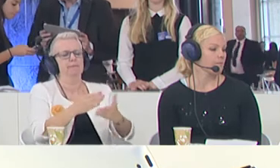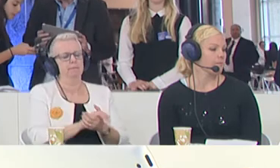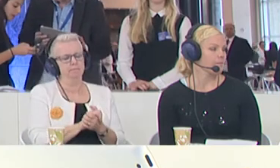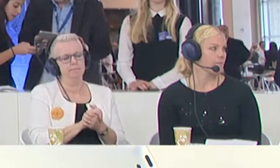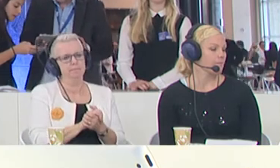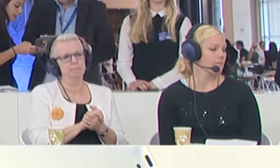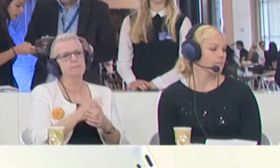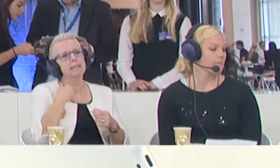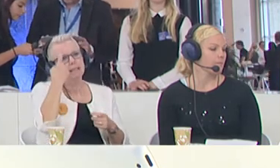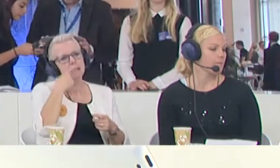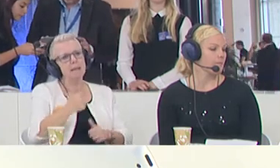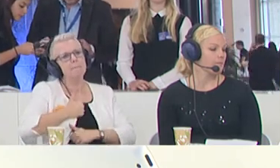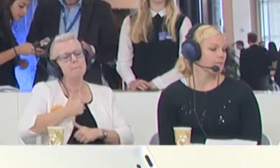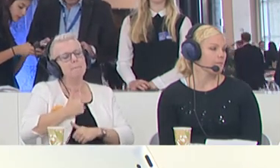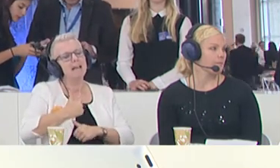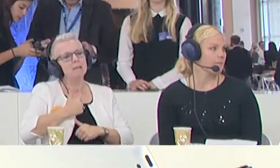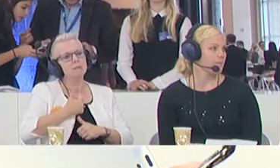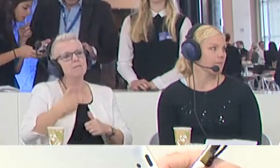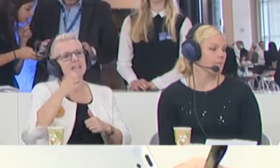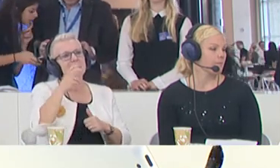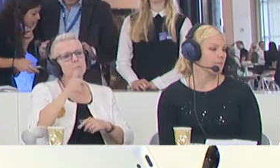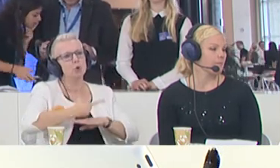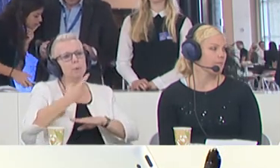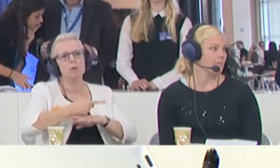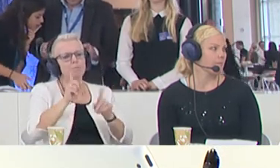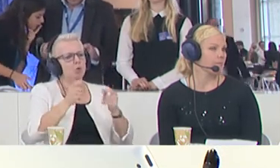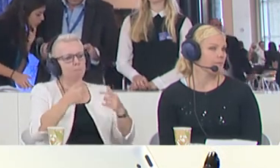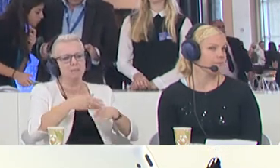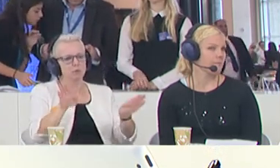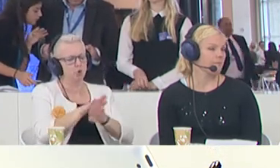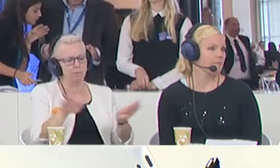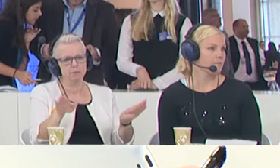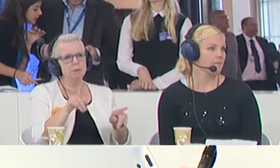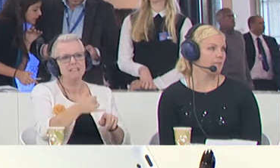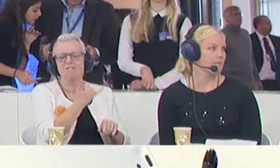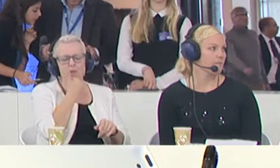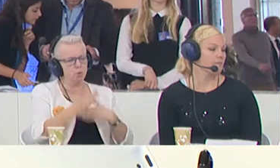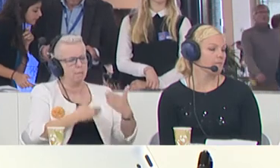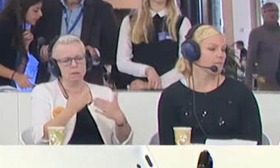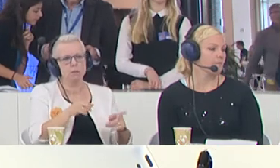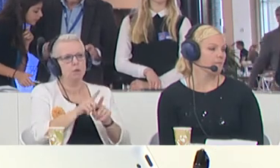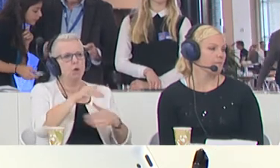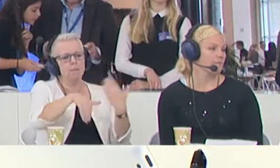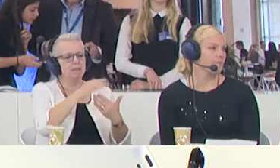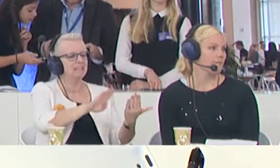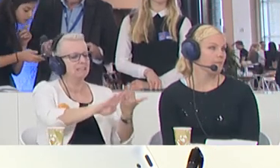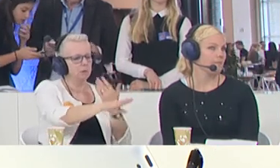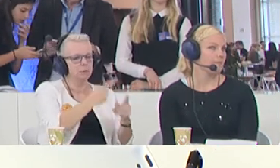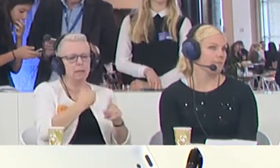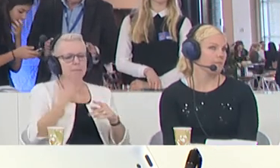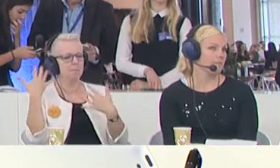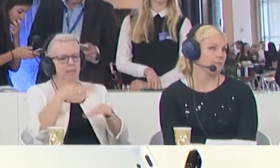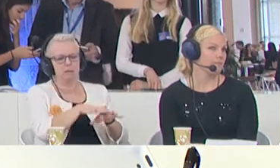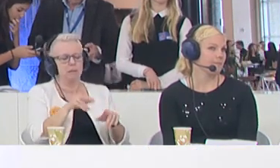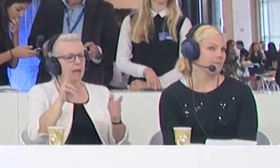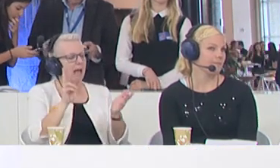And I think the militarization of EU borders must immediately stop. That's the wrong route, and the mixing of security issues with migration